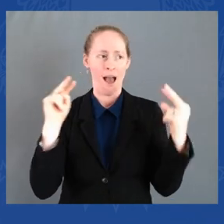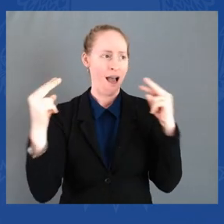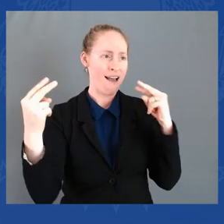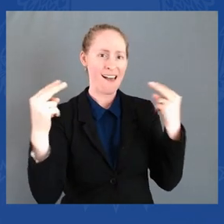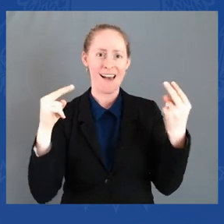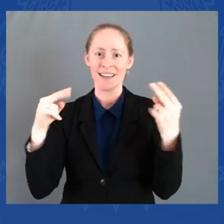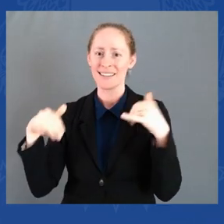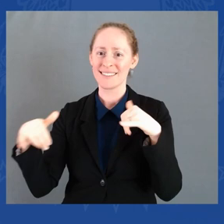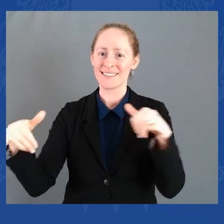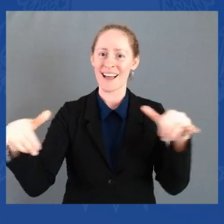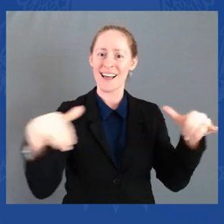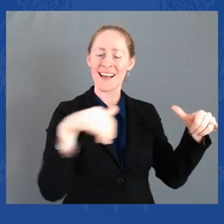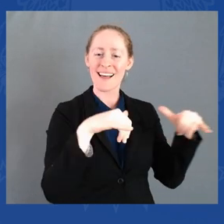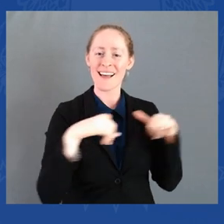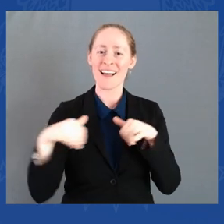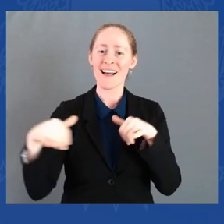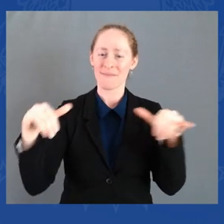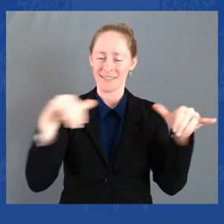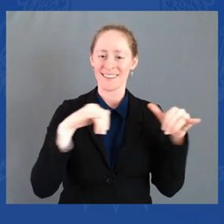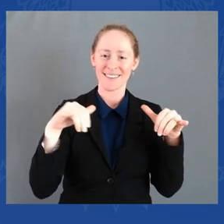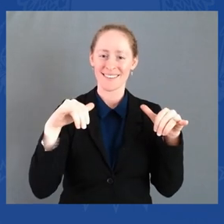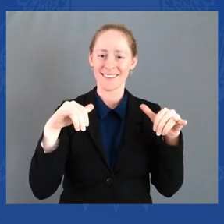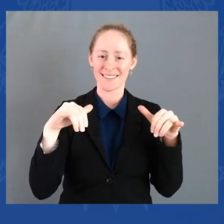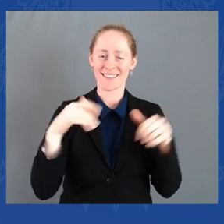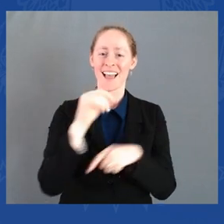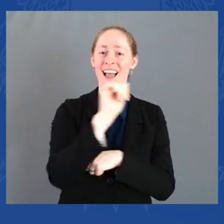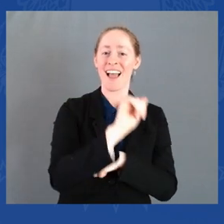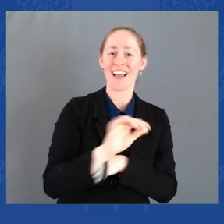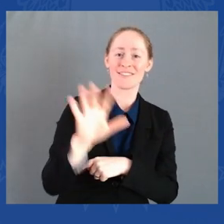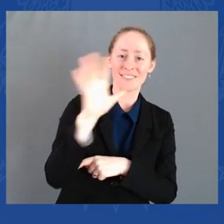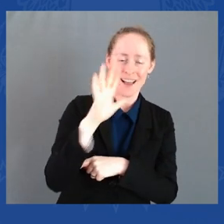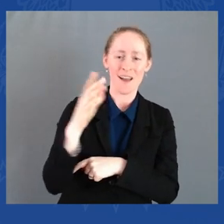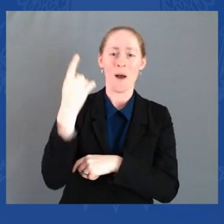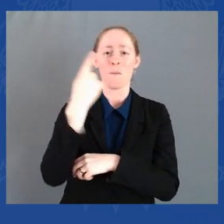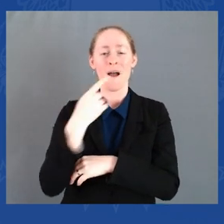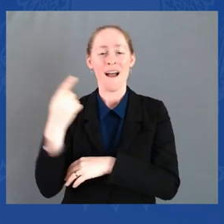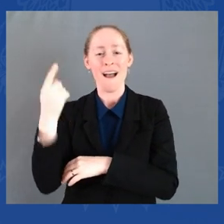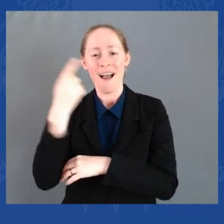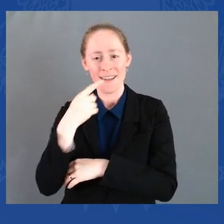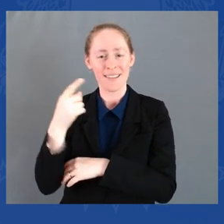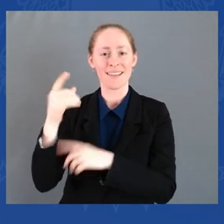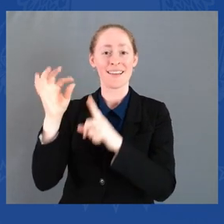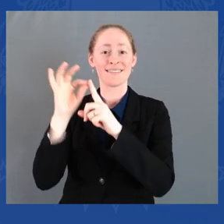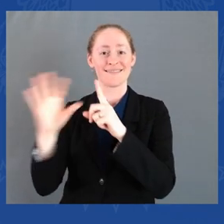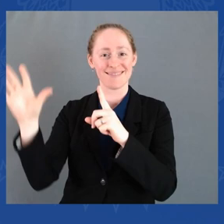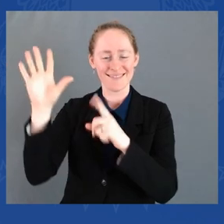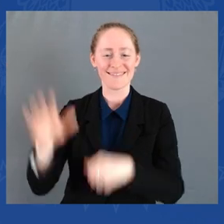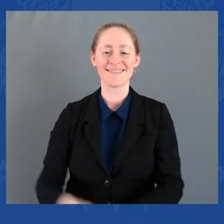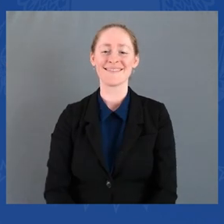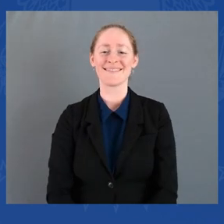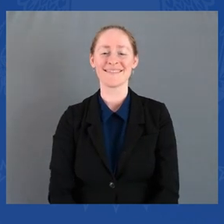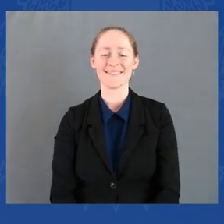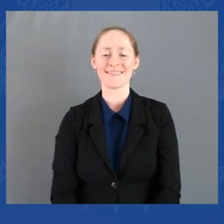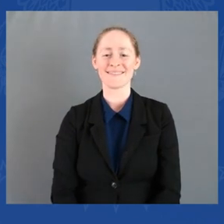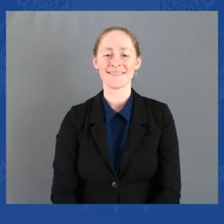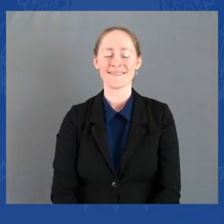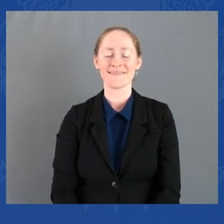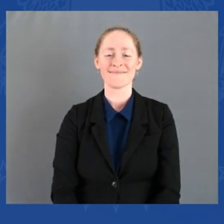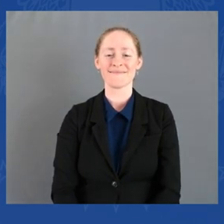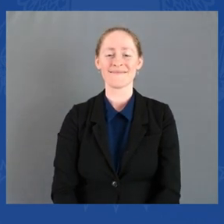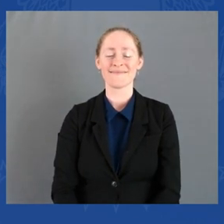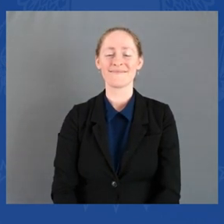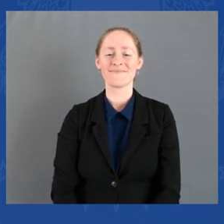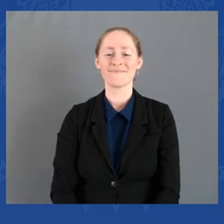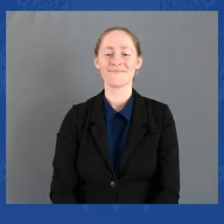The strength to overcome racism and adversity. The generosity and